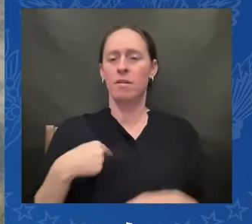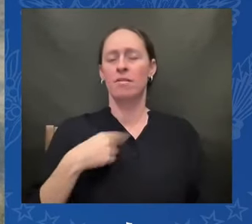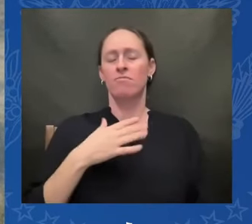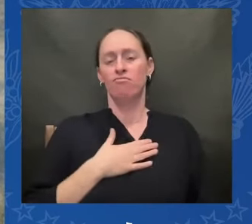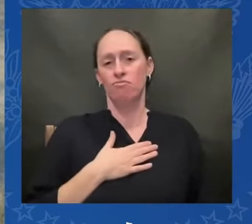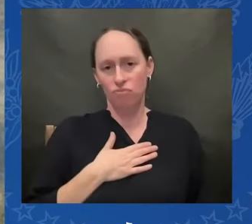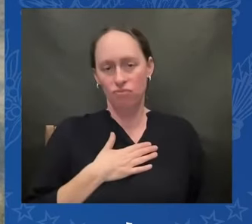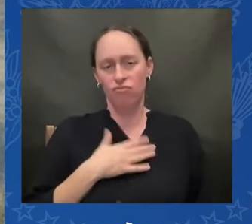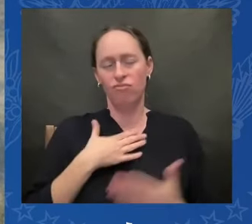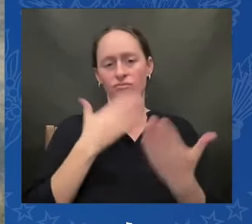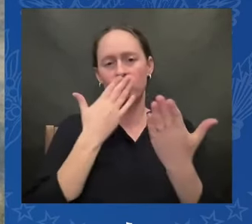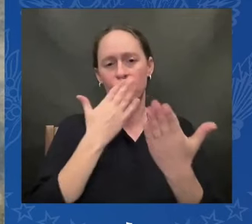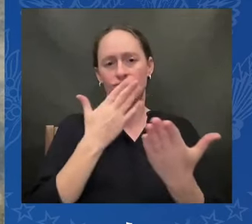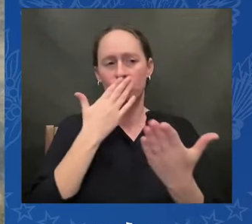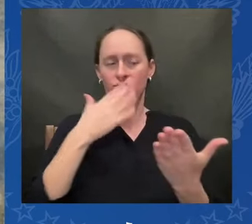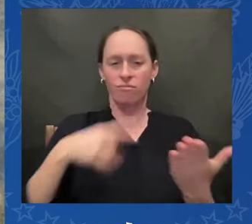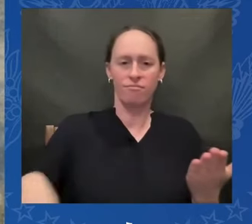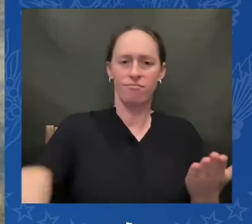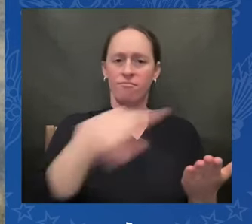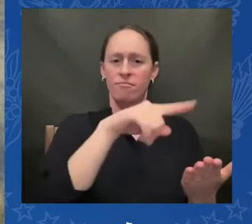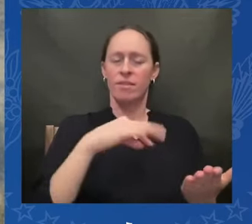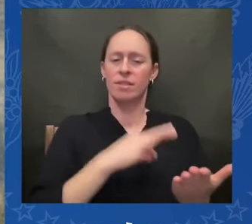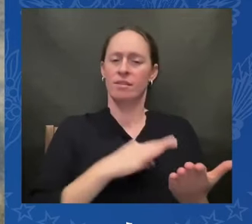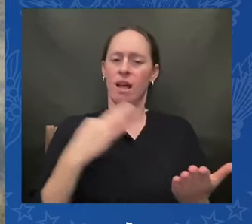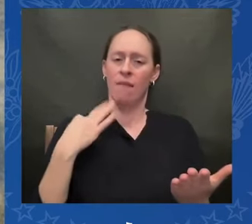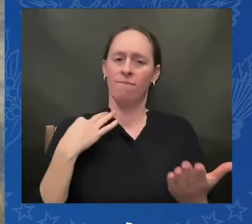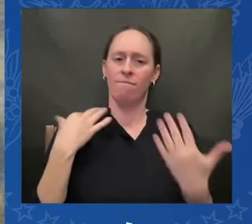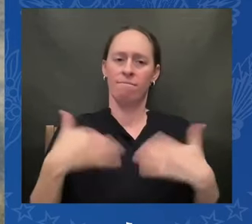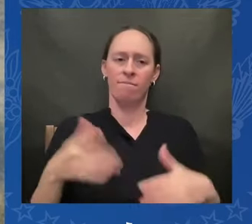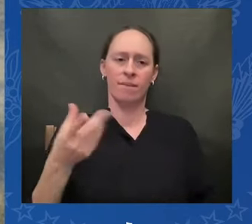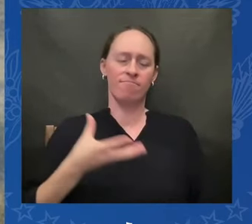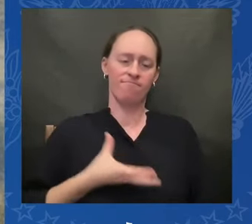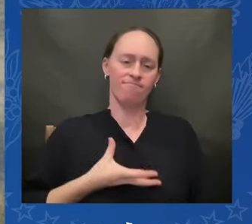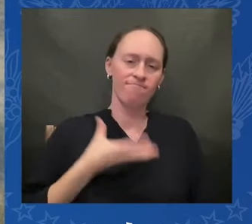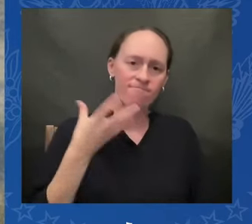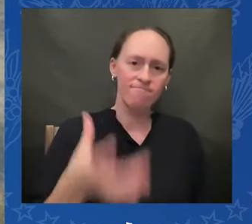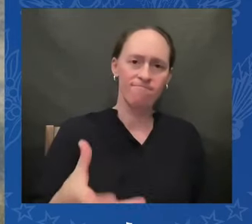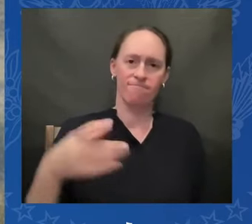from the time this administration started